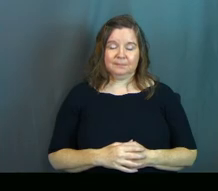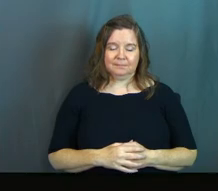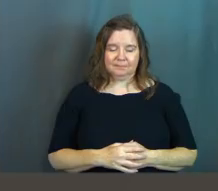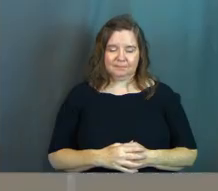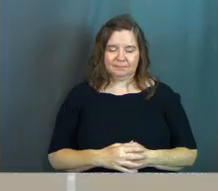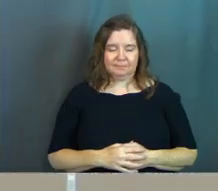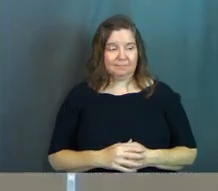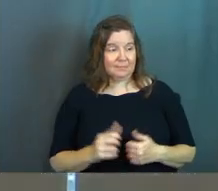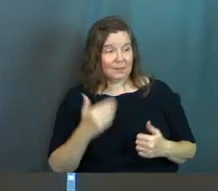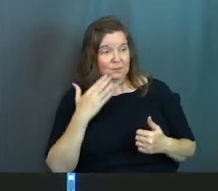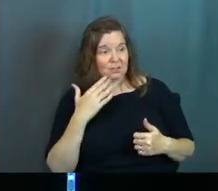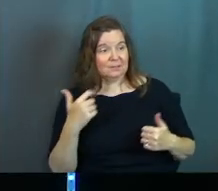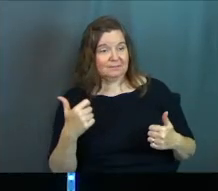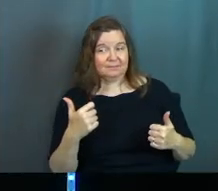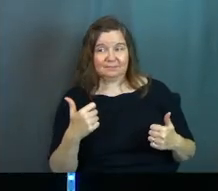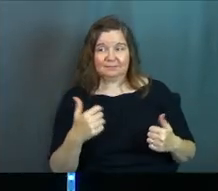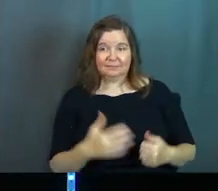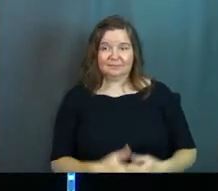Wasn't that good?